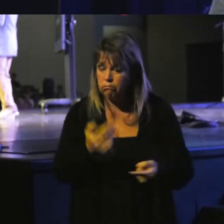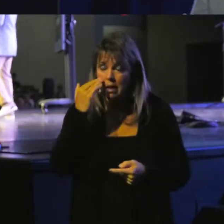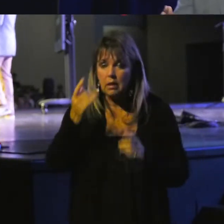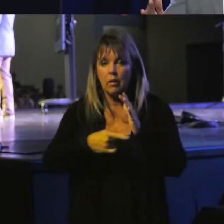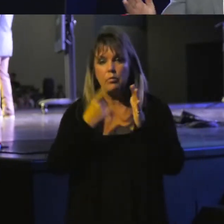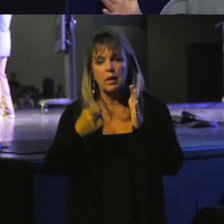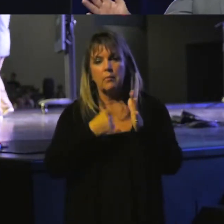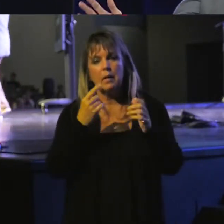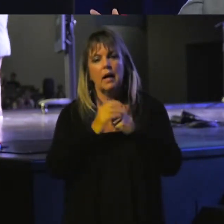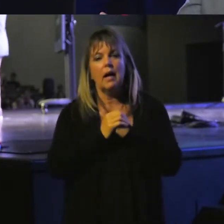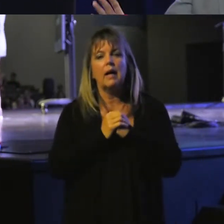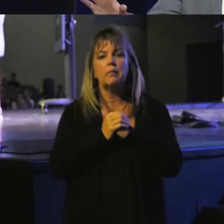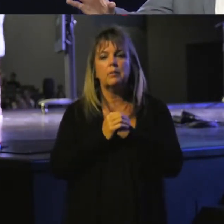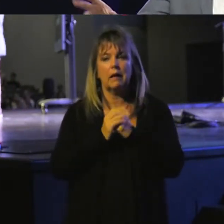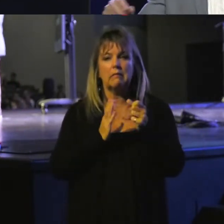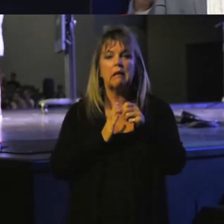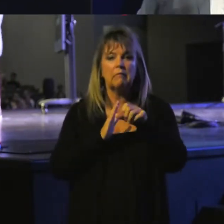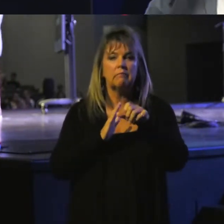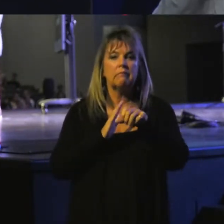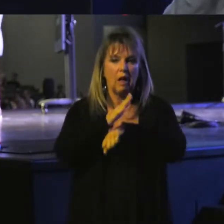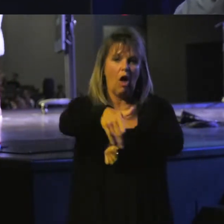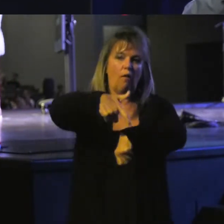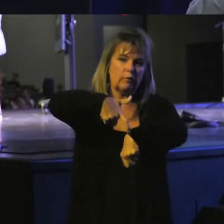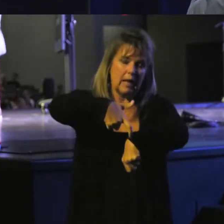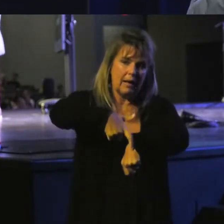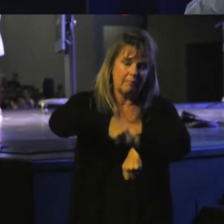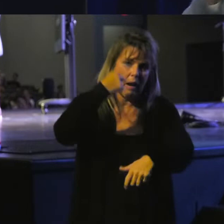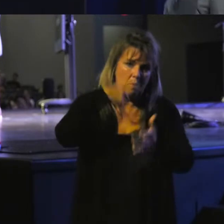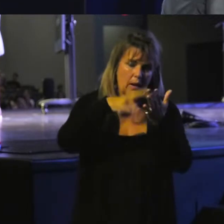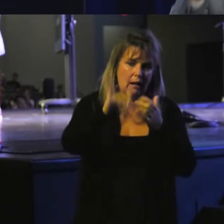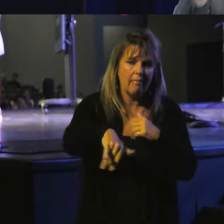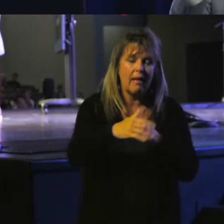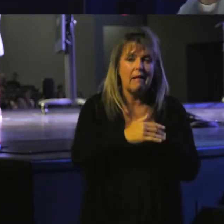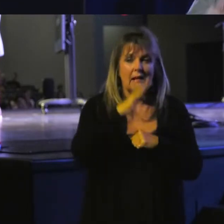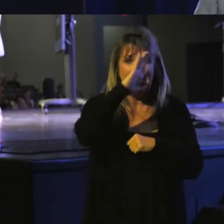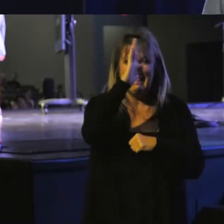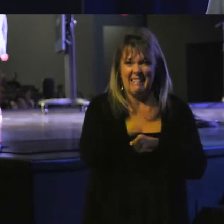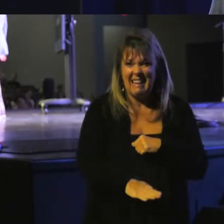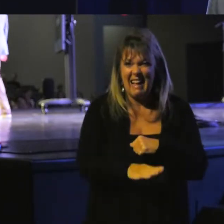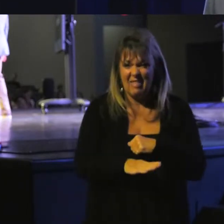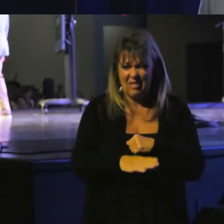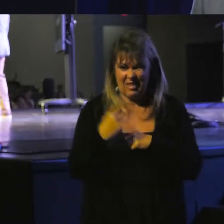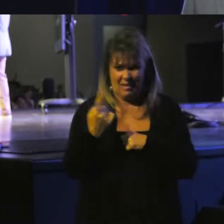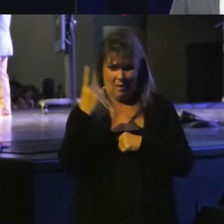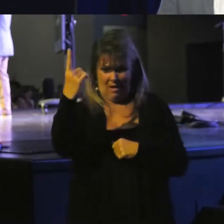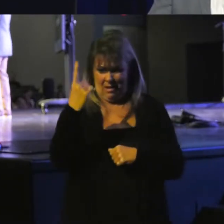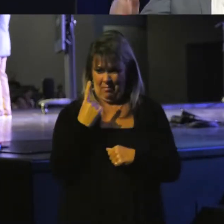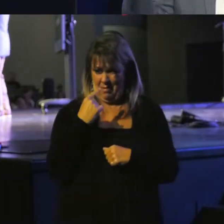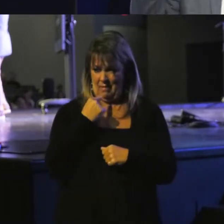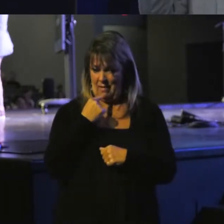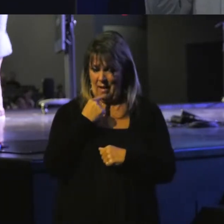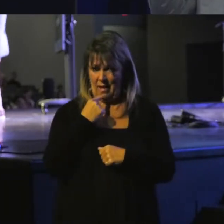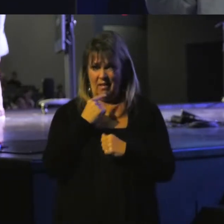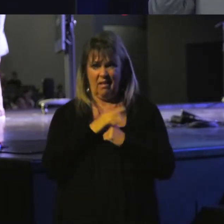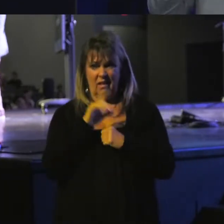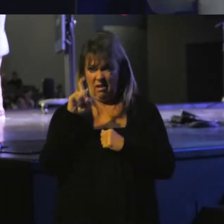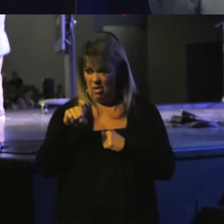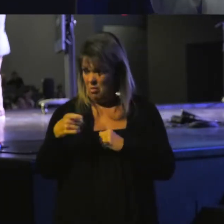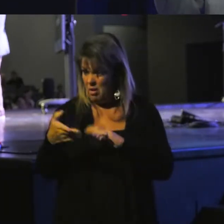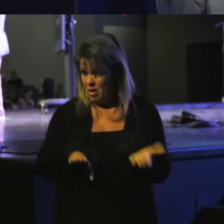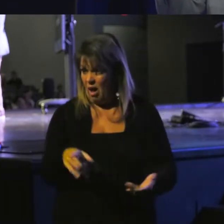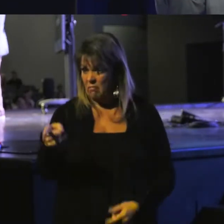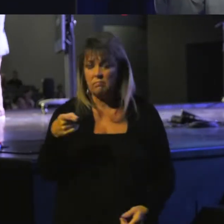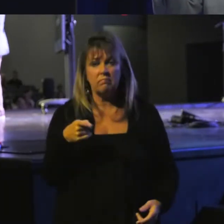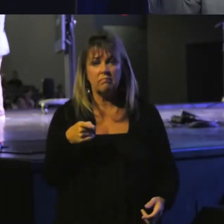times I've gone a little bit over time. I recognize that. I've never had anybody come to me and say, you need to